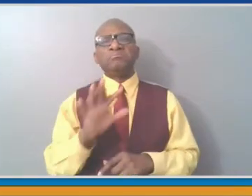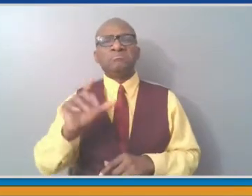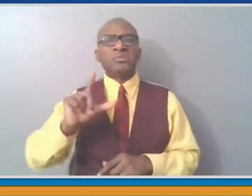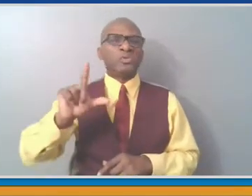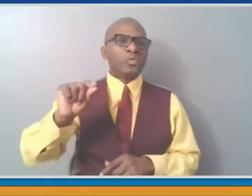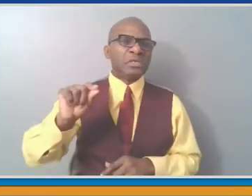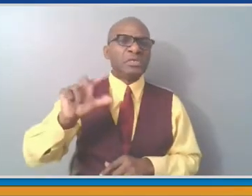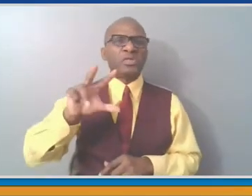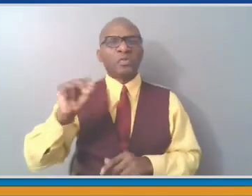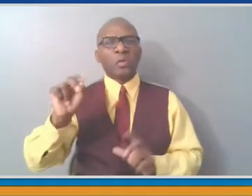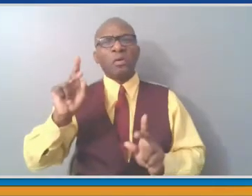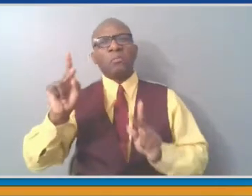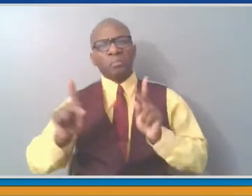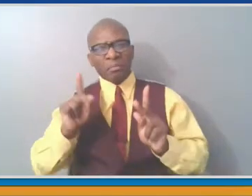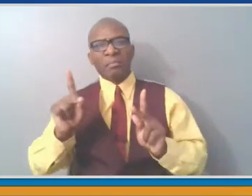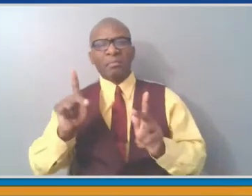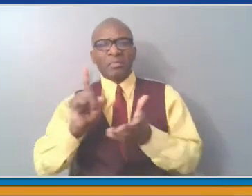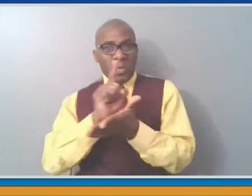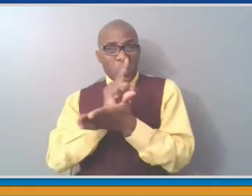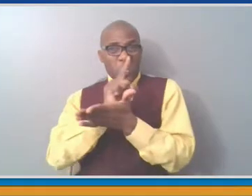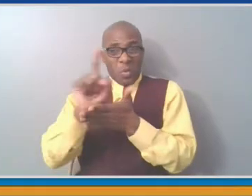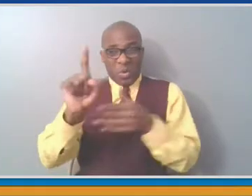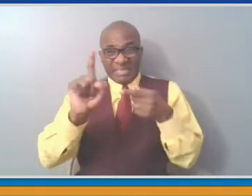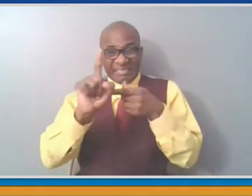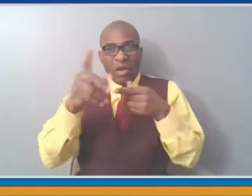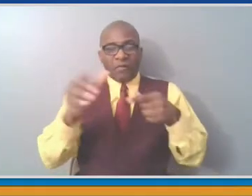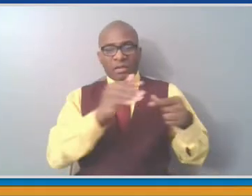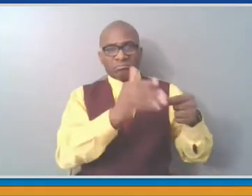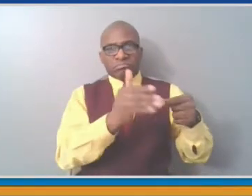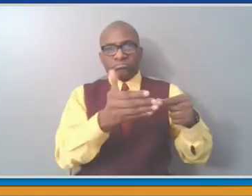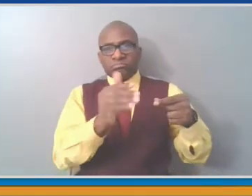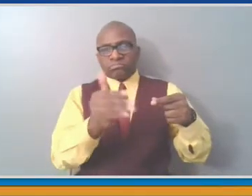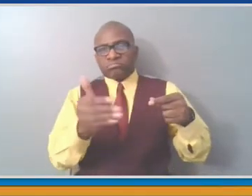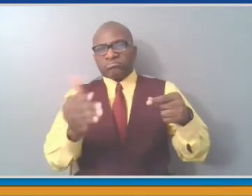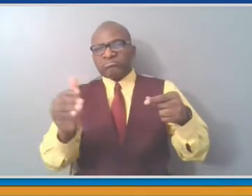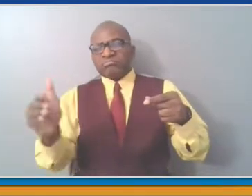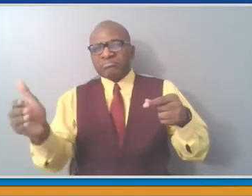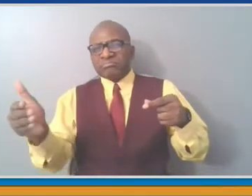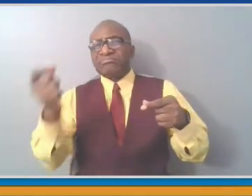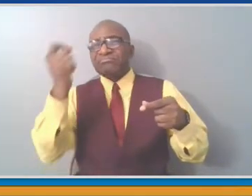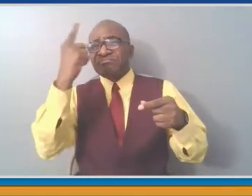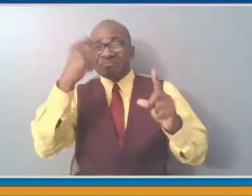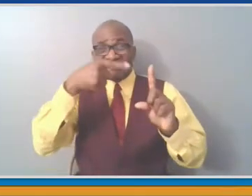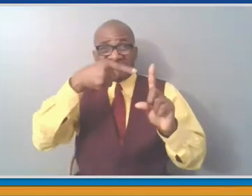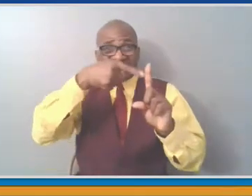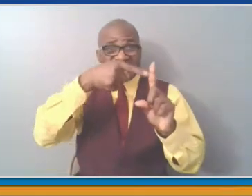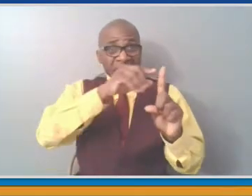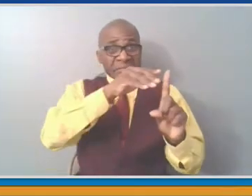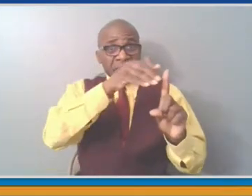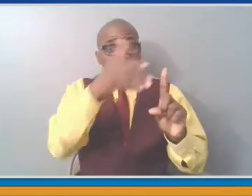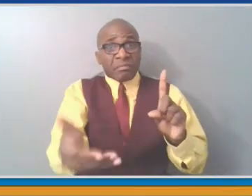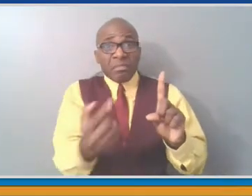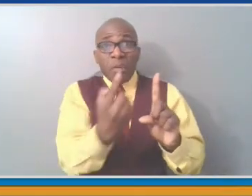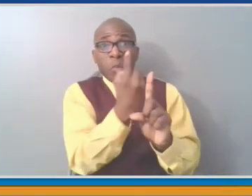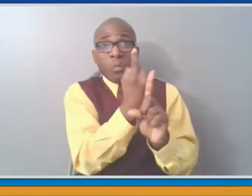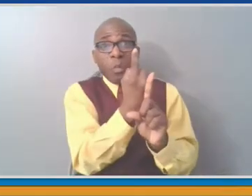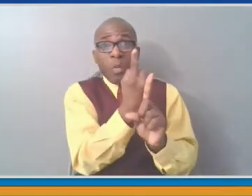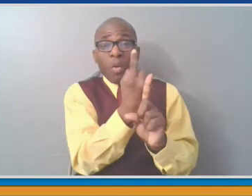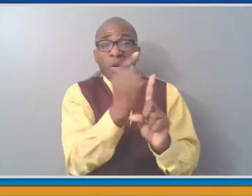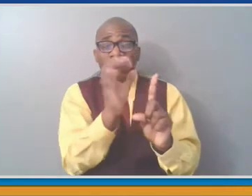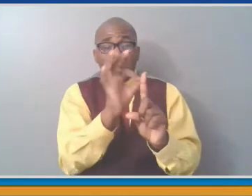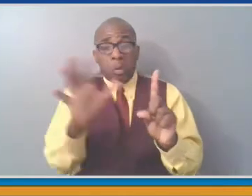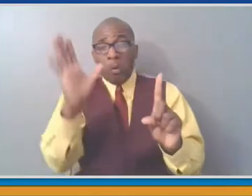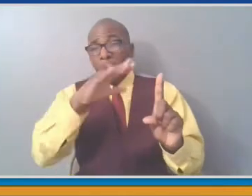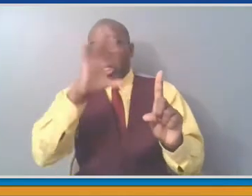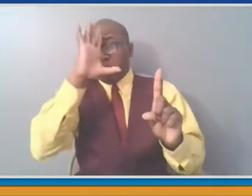one death too many. It's a personal loss to people that matter, the loved ones of the individuals that died. But we look for trend lines, and a